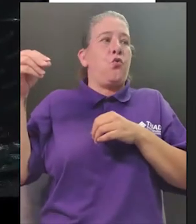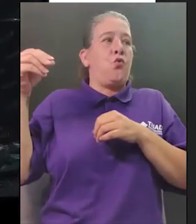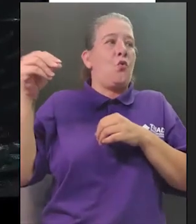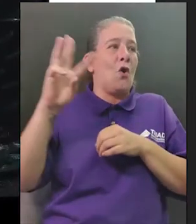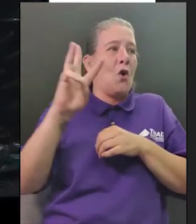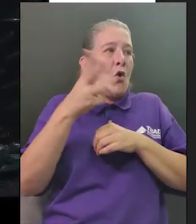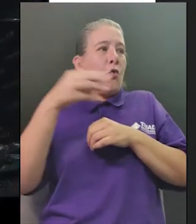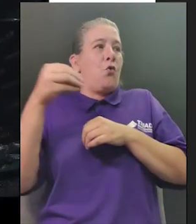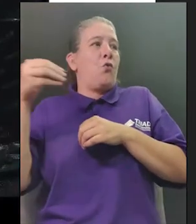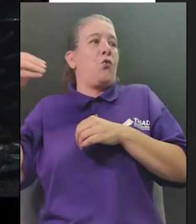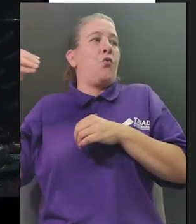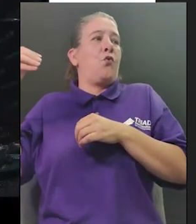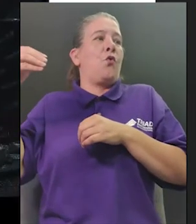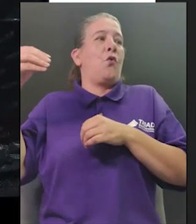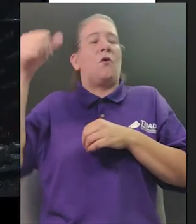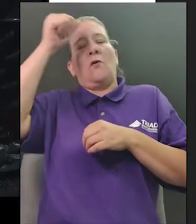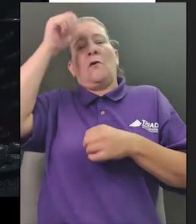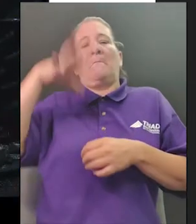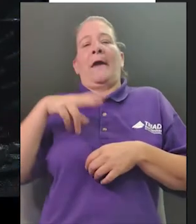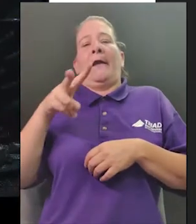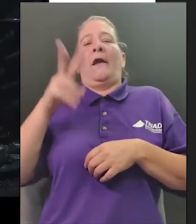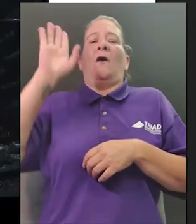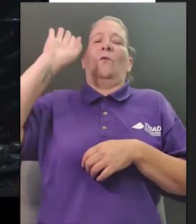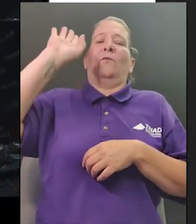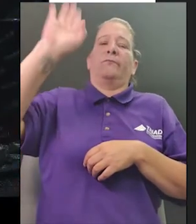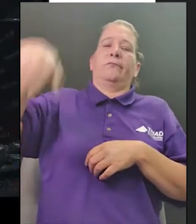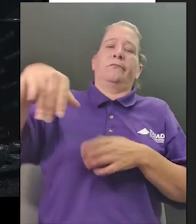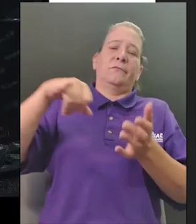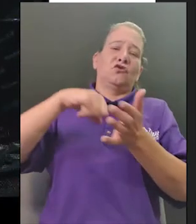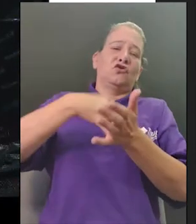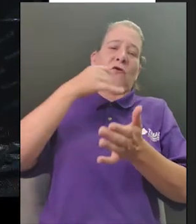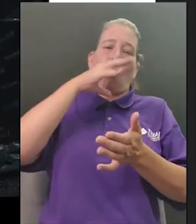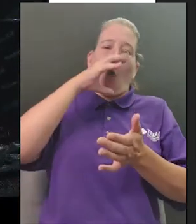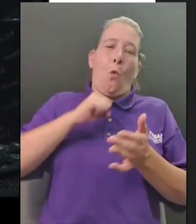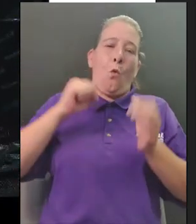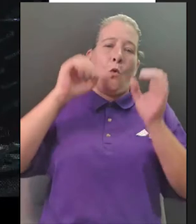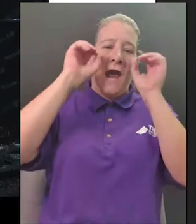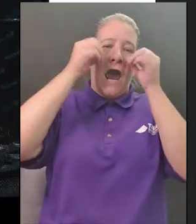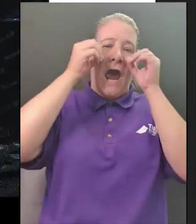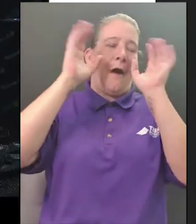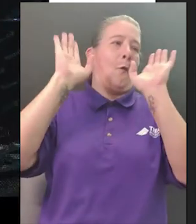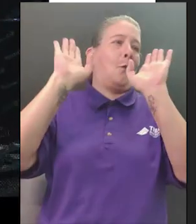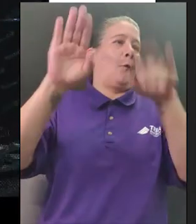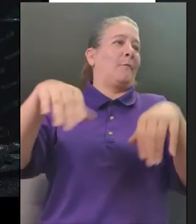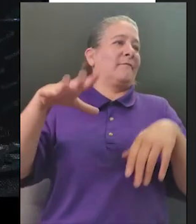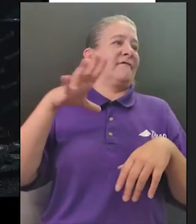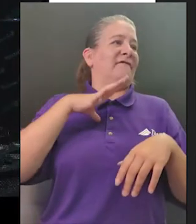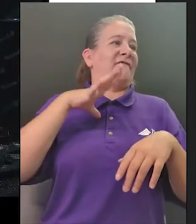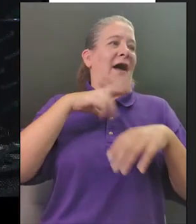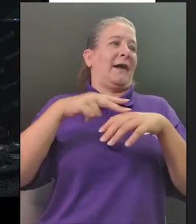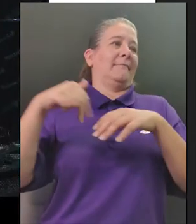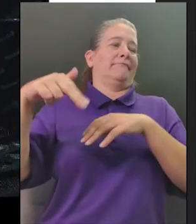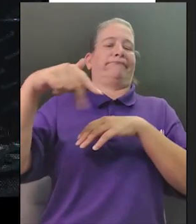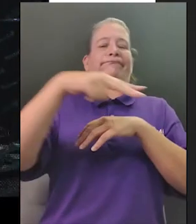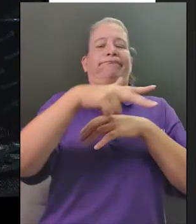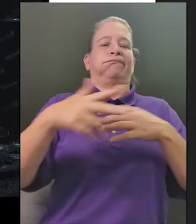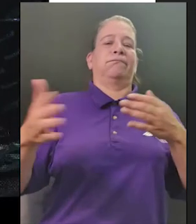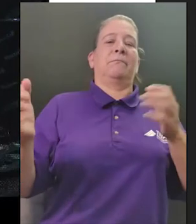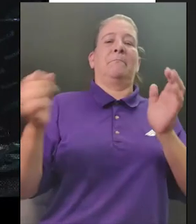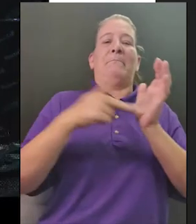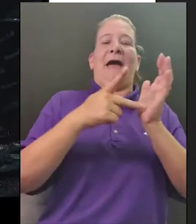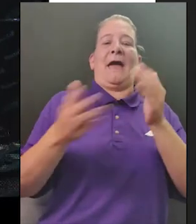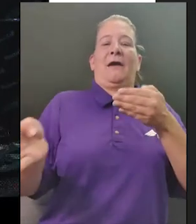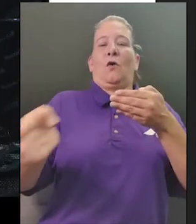whoo an owl hooted whoo the man stopped just an old